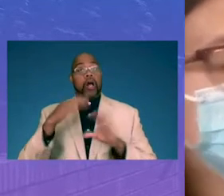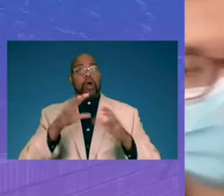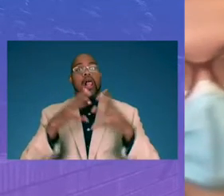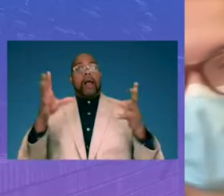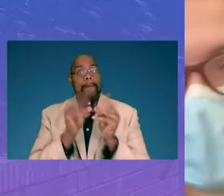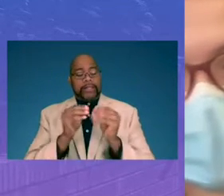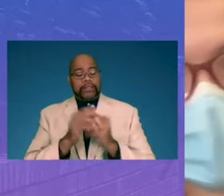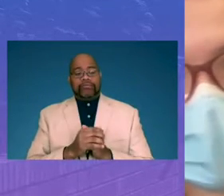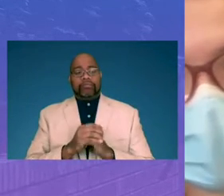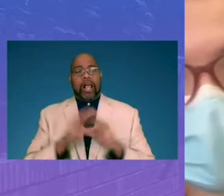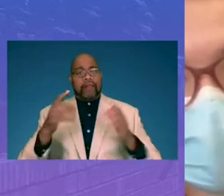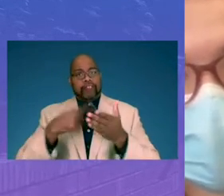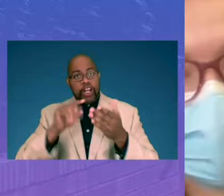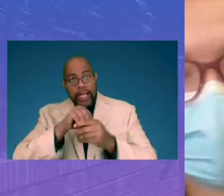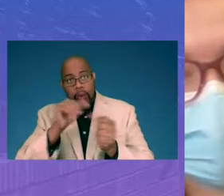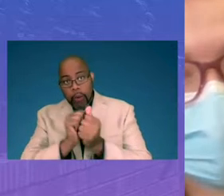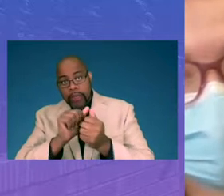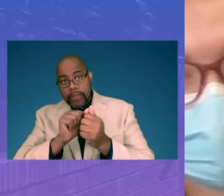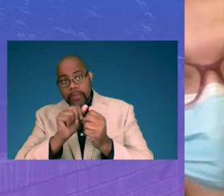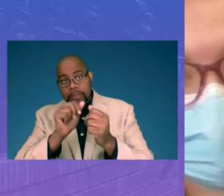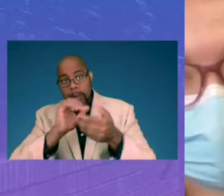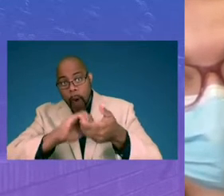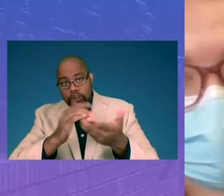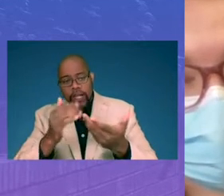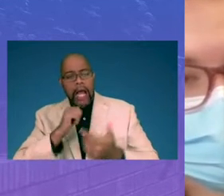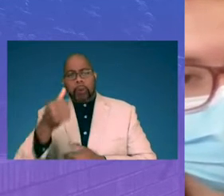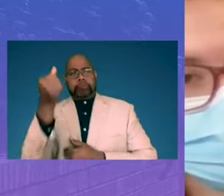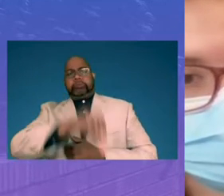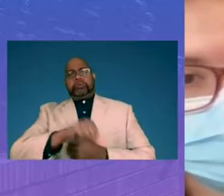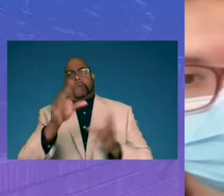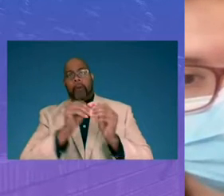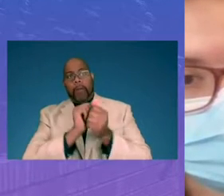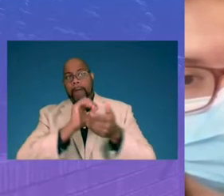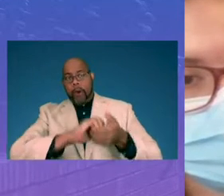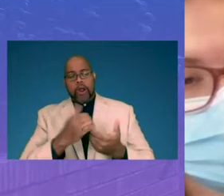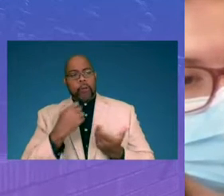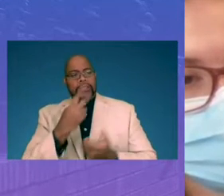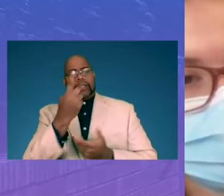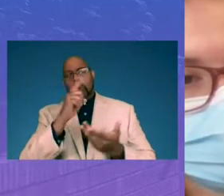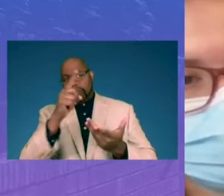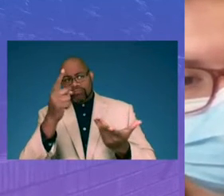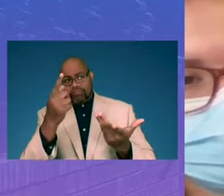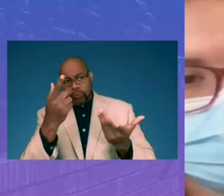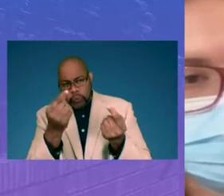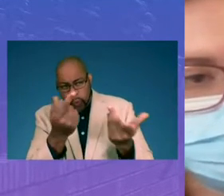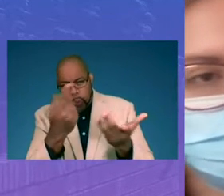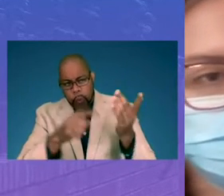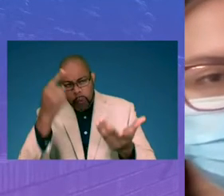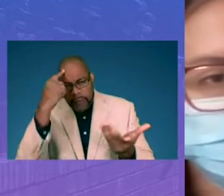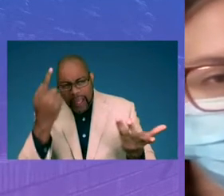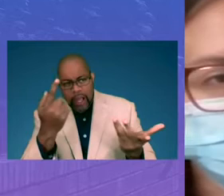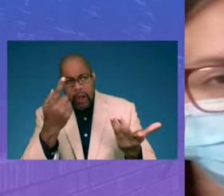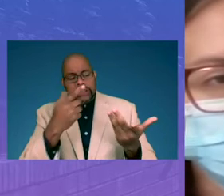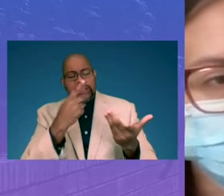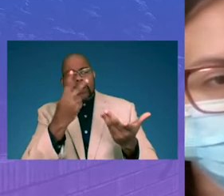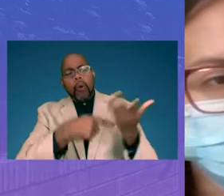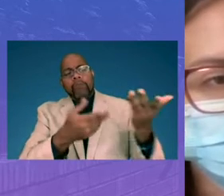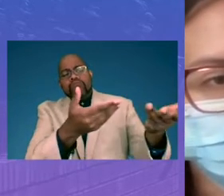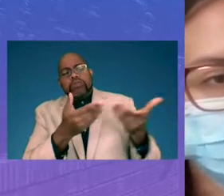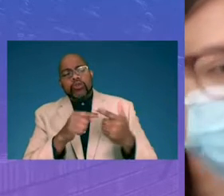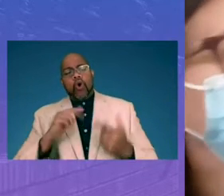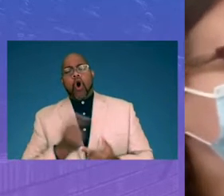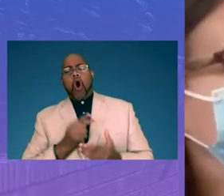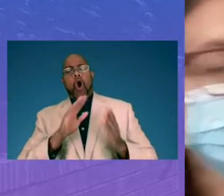I do a lot of check-ins with the partners. I don't turn down a meeting with a partner. I want to see where their heads are. want to see what they bring to our community.